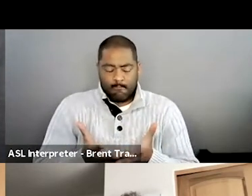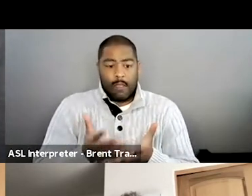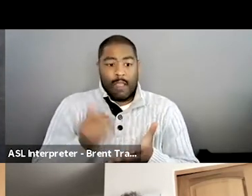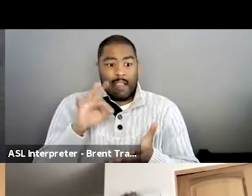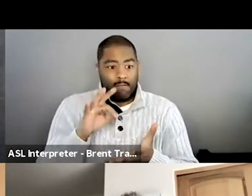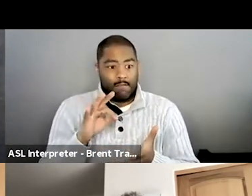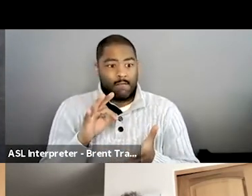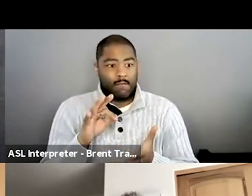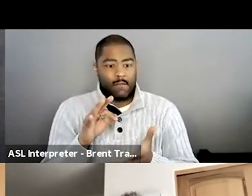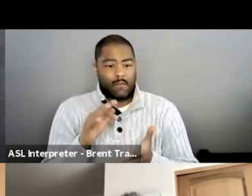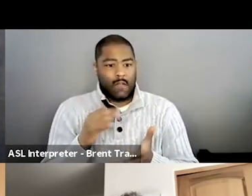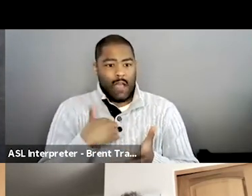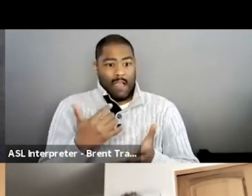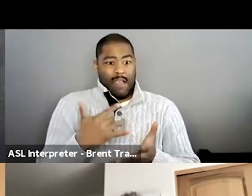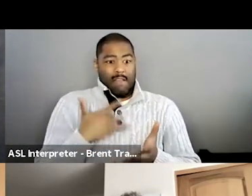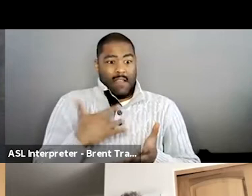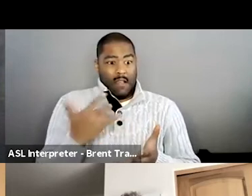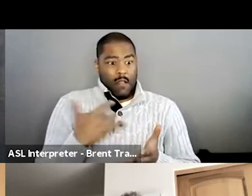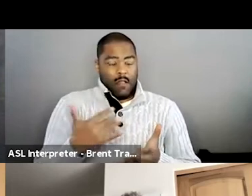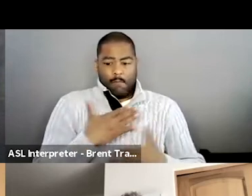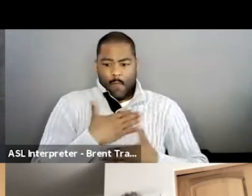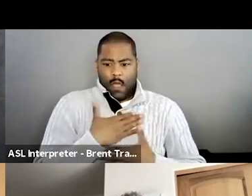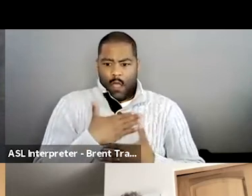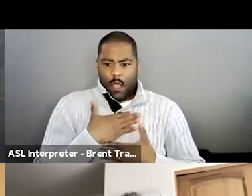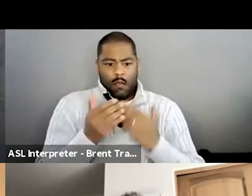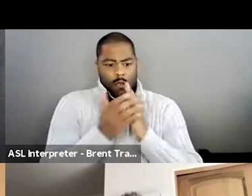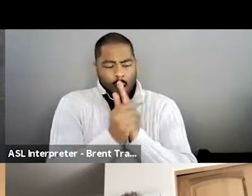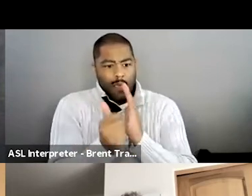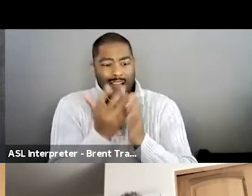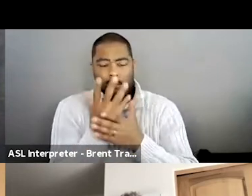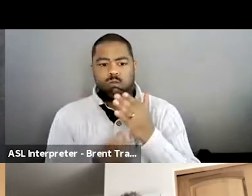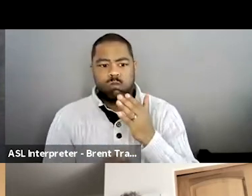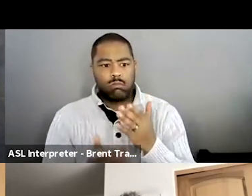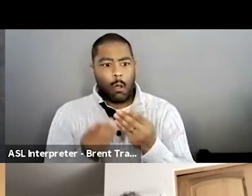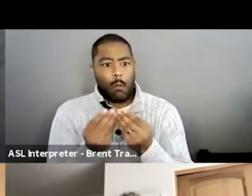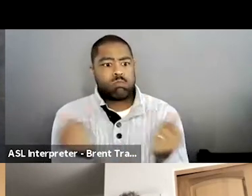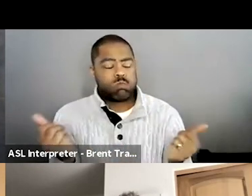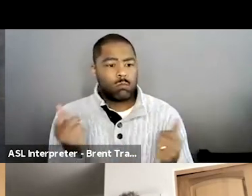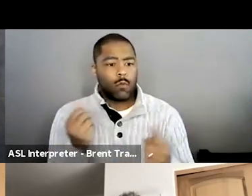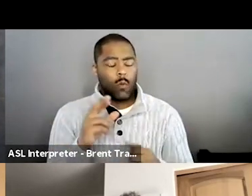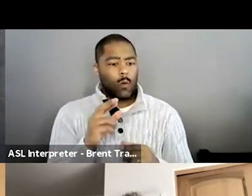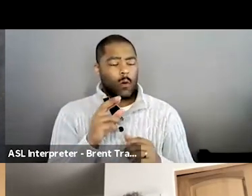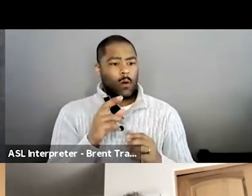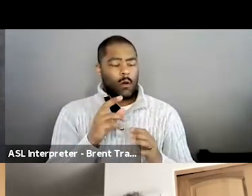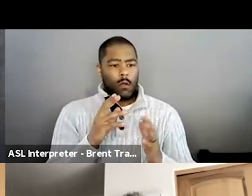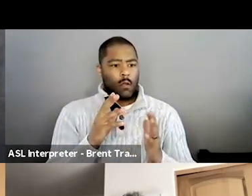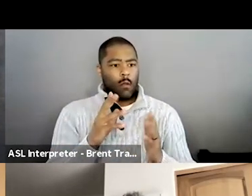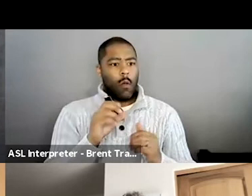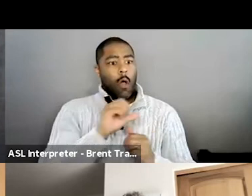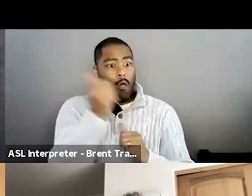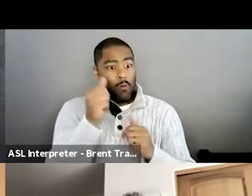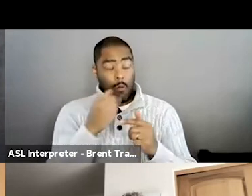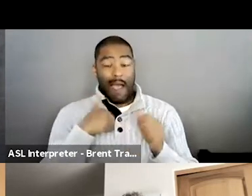like, that's why it was mentioned. And that's why it was such a fear, but now I could care less what happens. Essentially. I've been through hell and back,